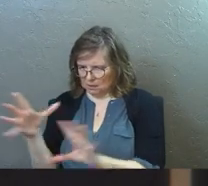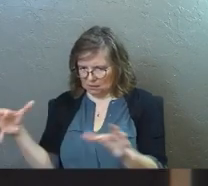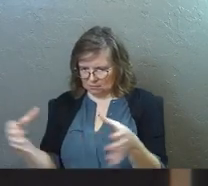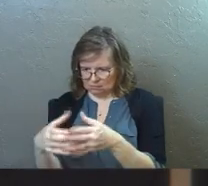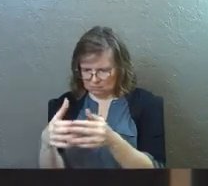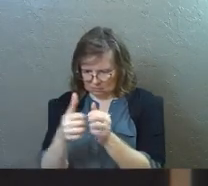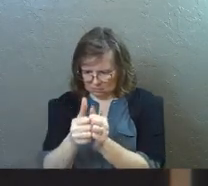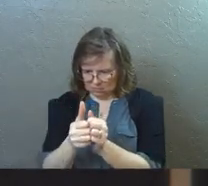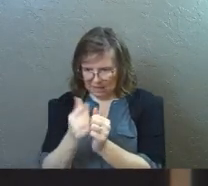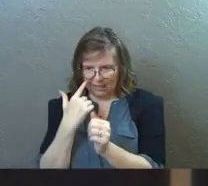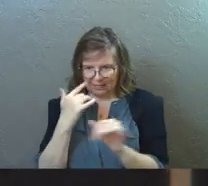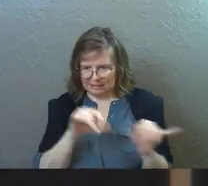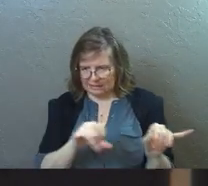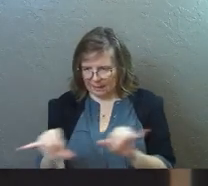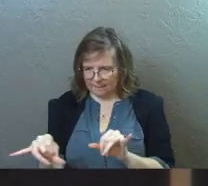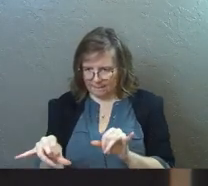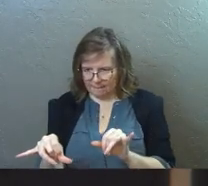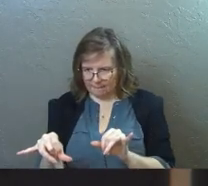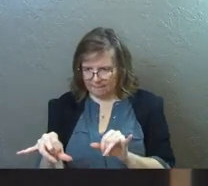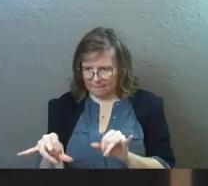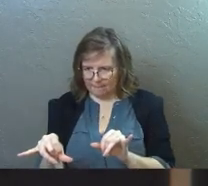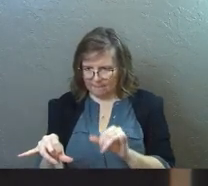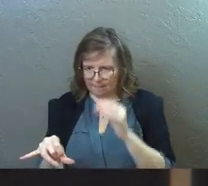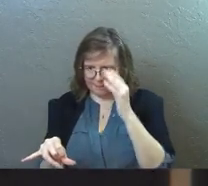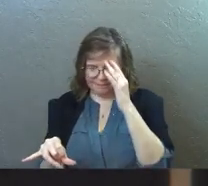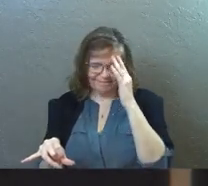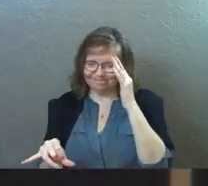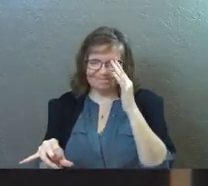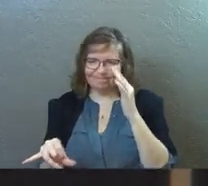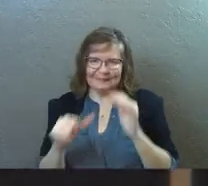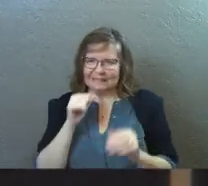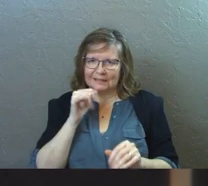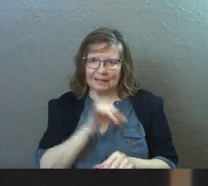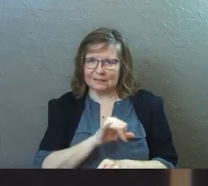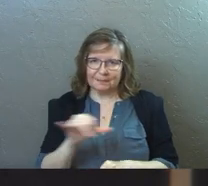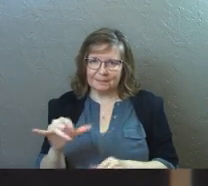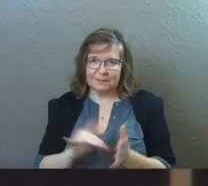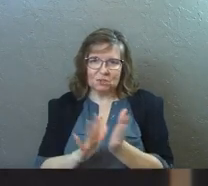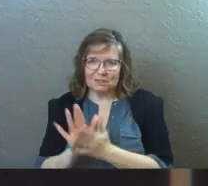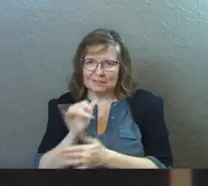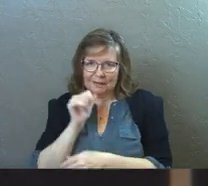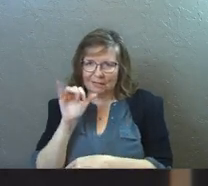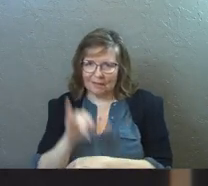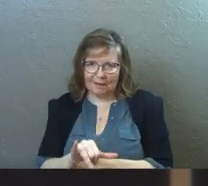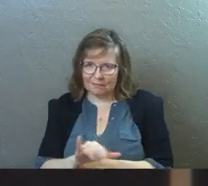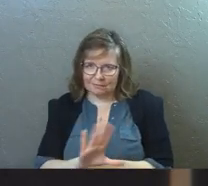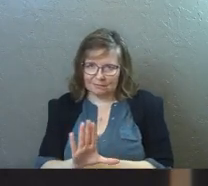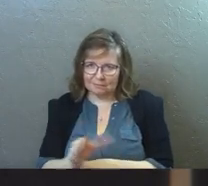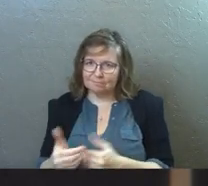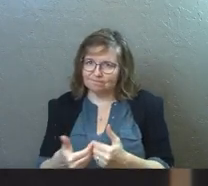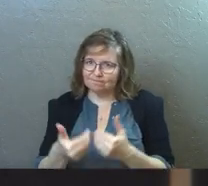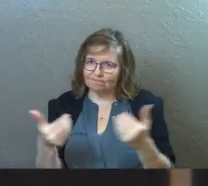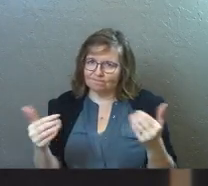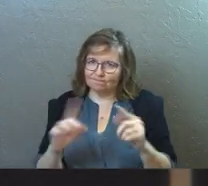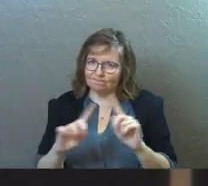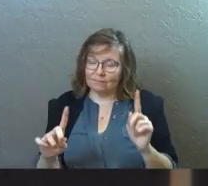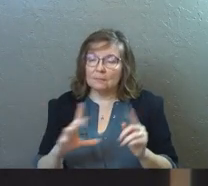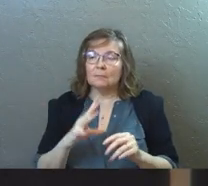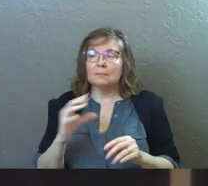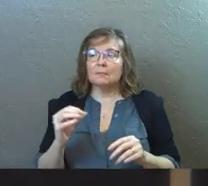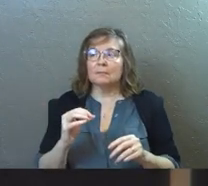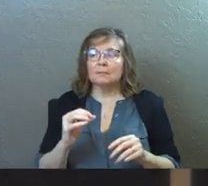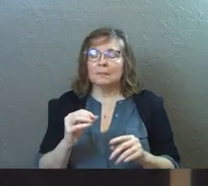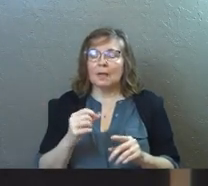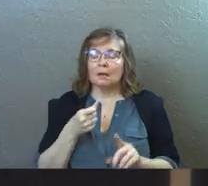bundle and think it's all the same thing. And it's not, it's not. And it,